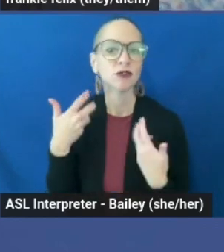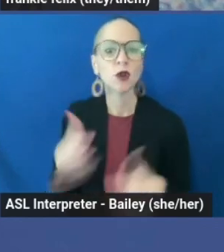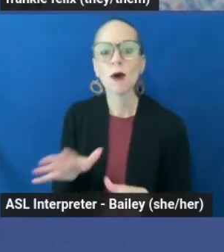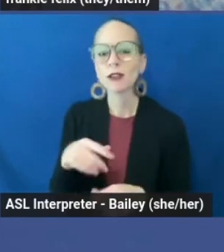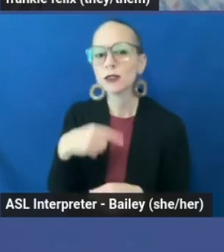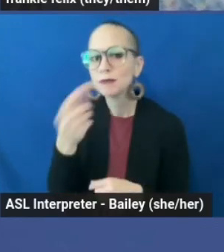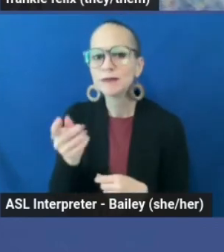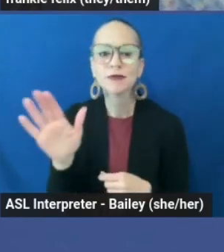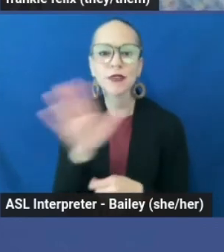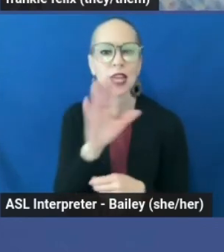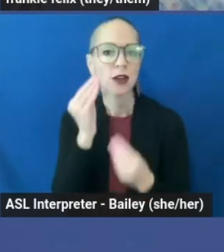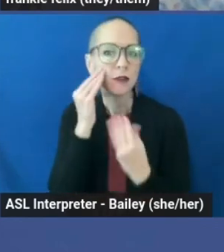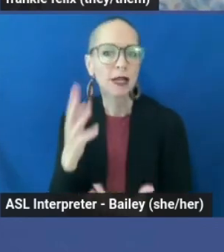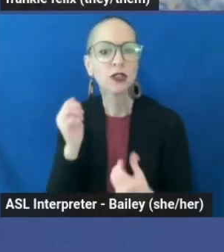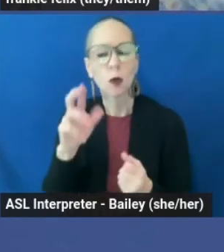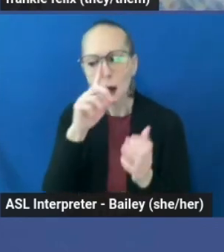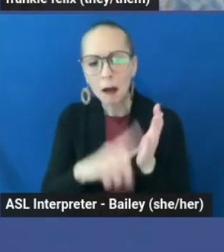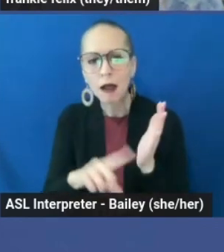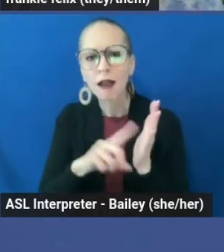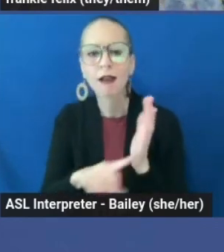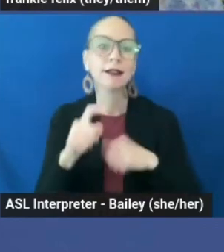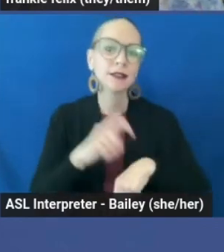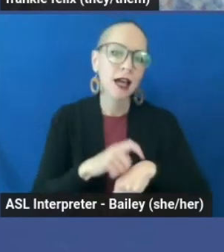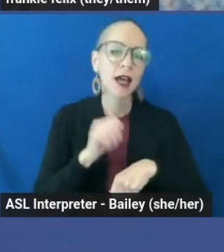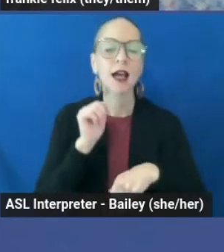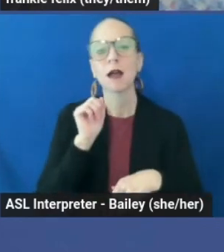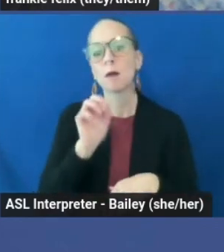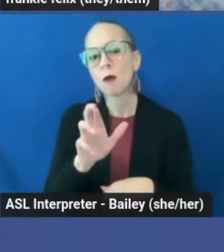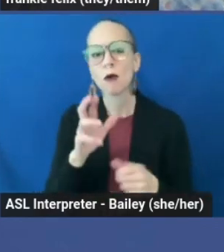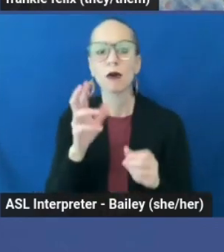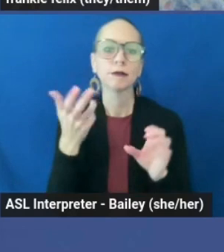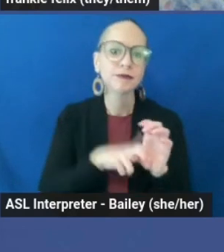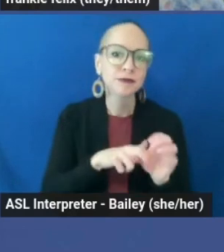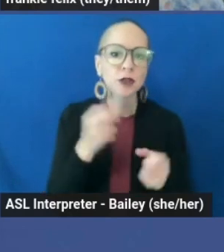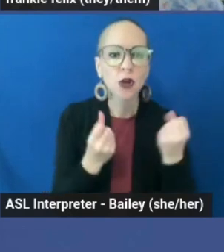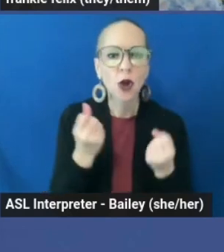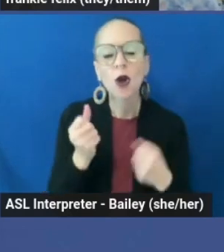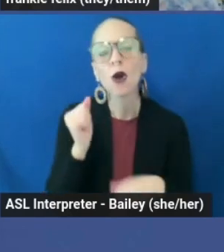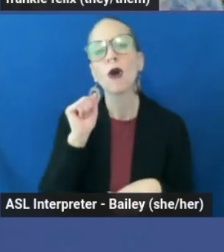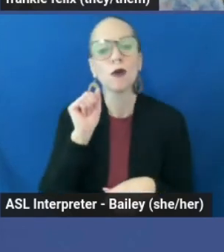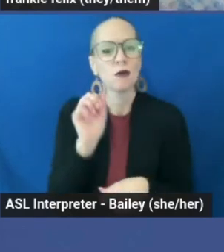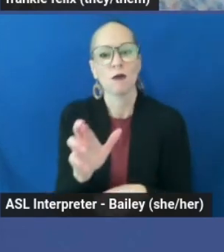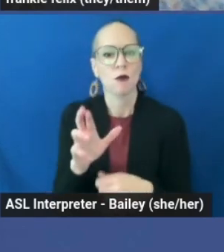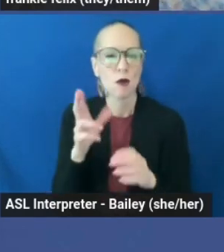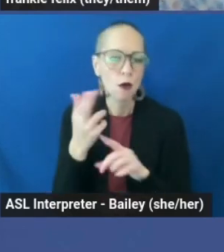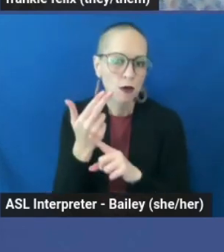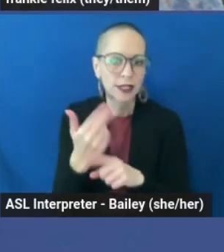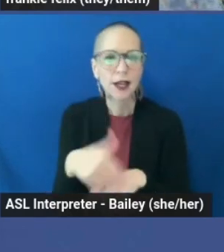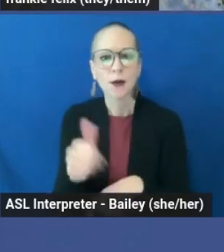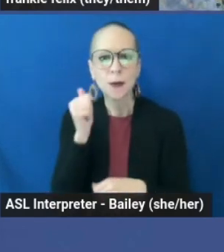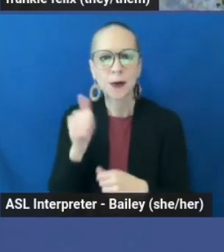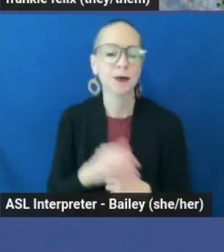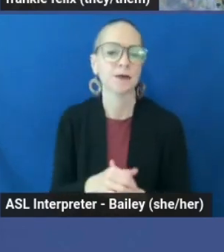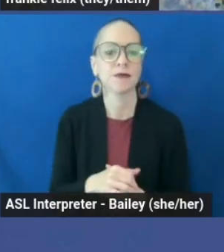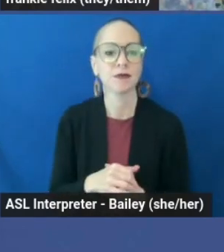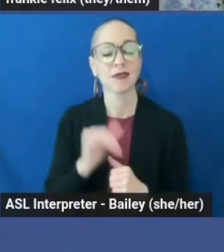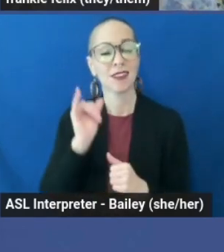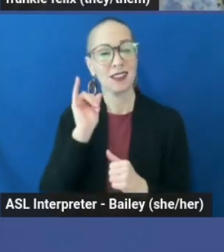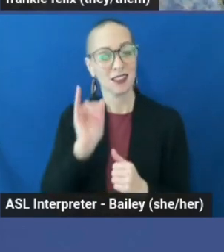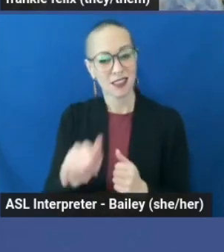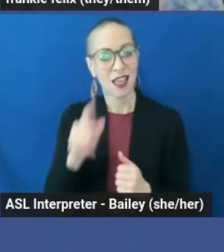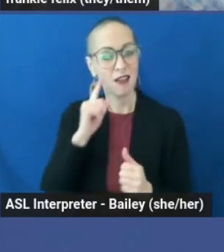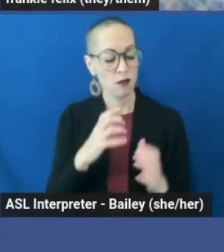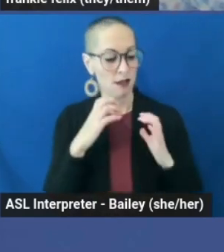to take extra time before getting into a car or hotel. Due to the stigmatization and criminalization of sex workers and